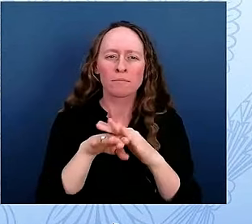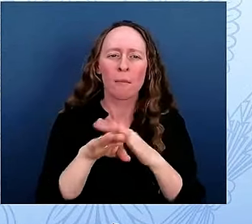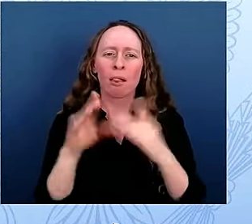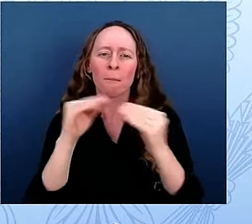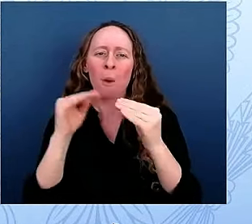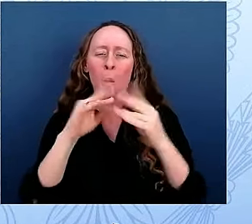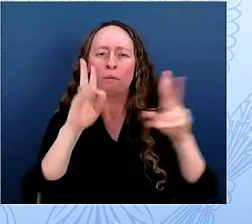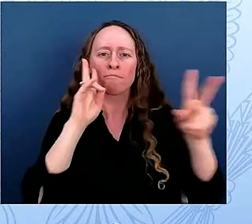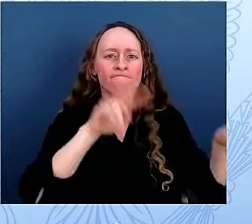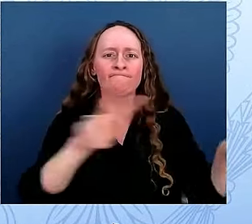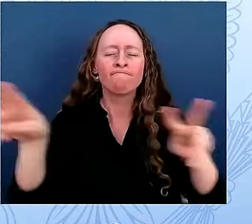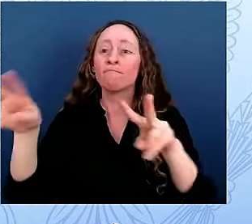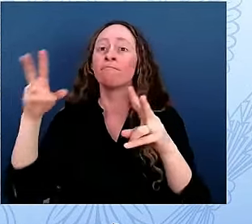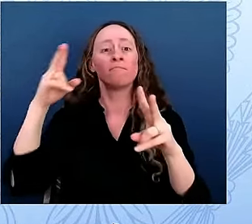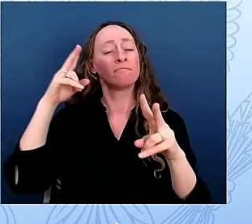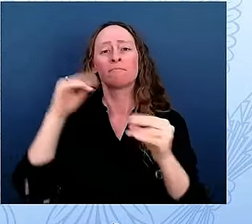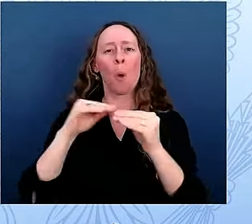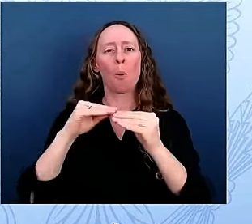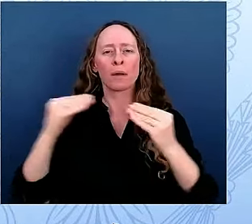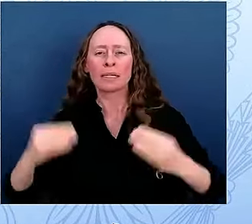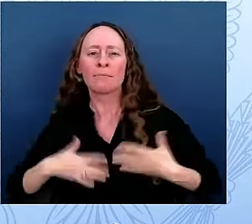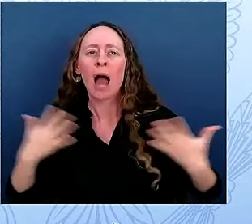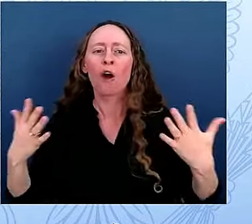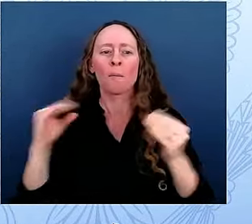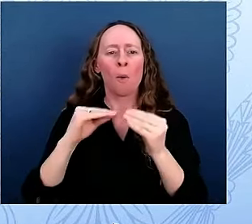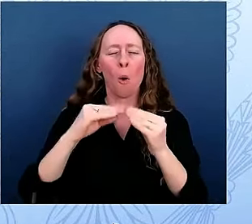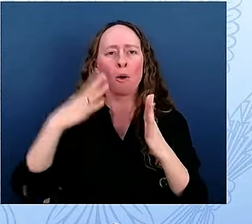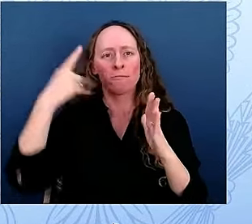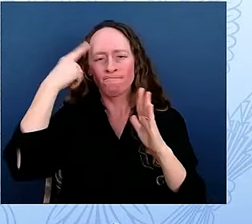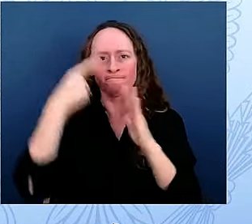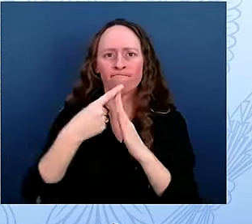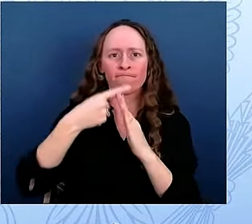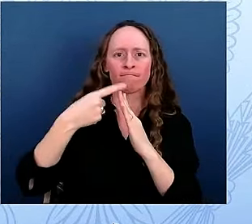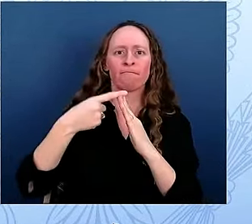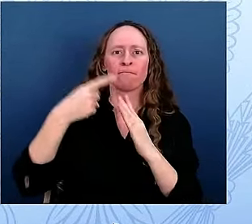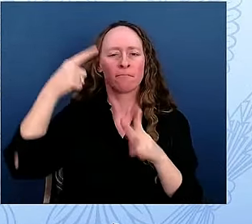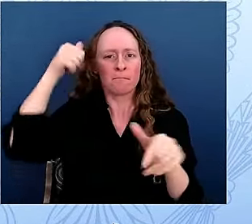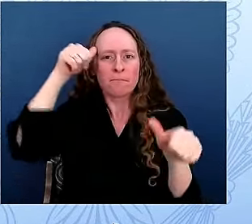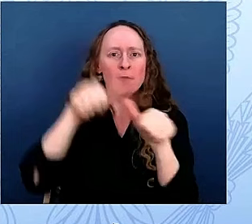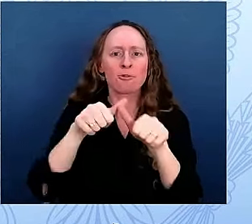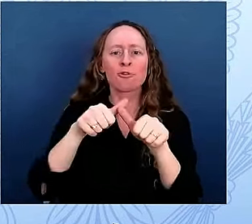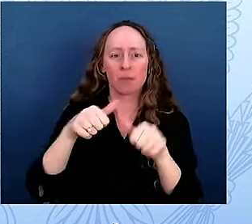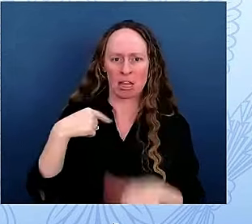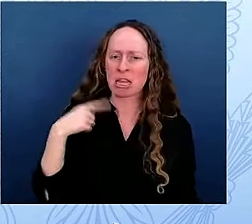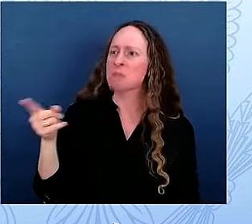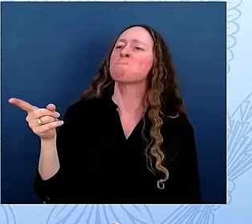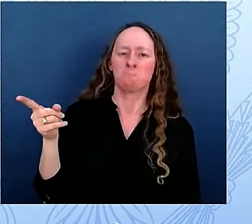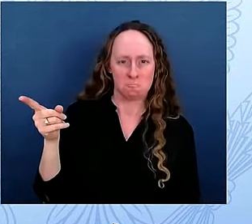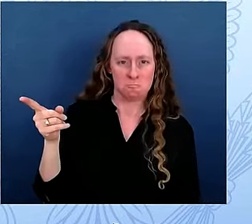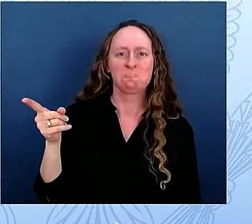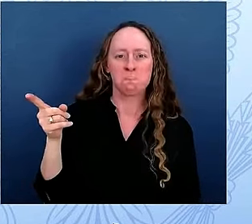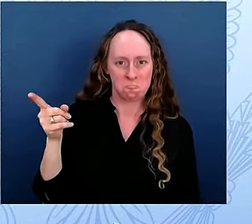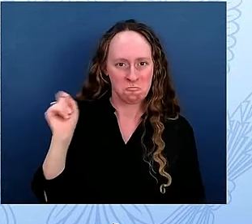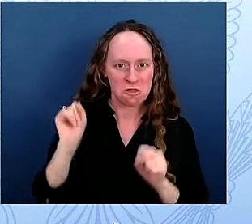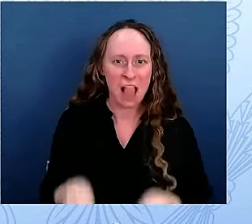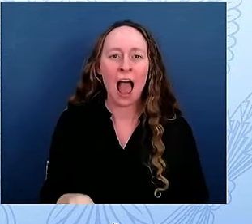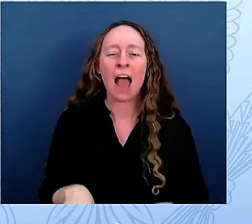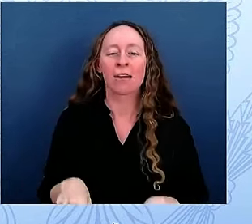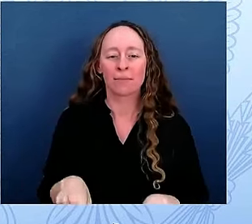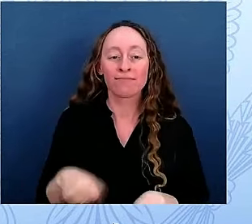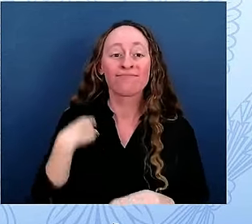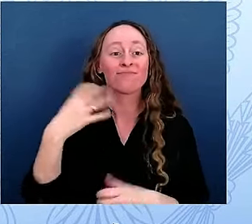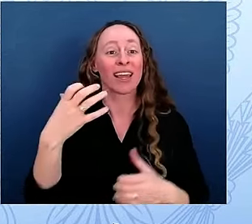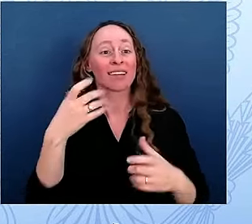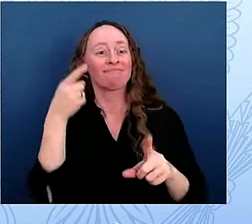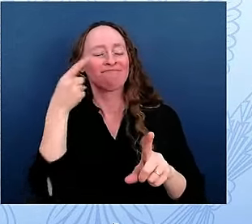for visitors of all ages. A generous donation from the History Channel A&E Television Network has helped bring her vision